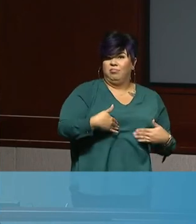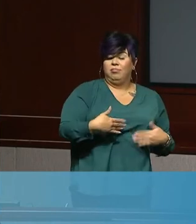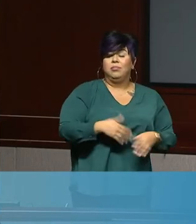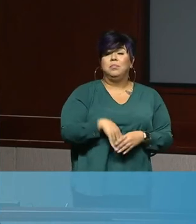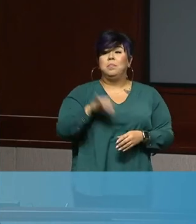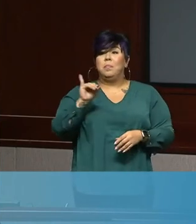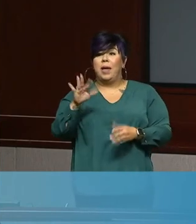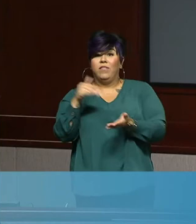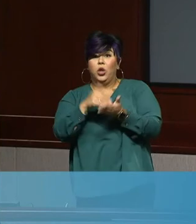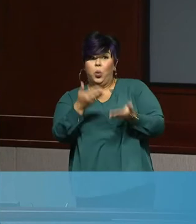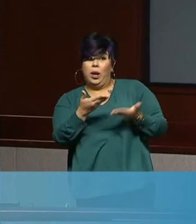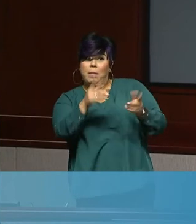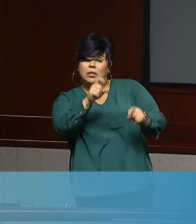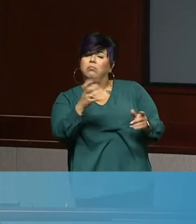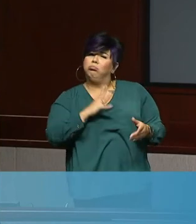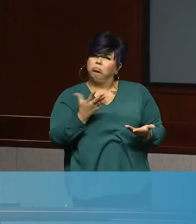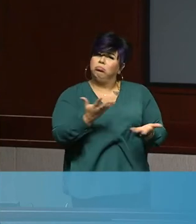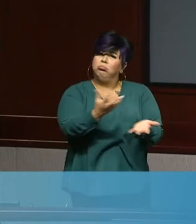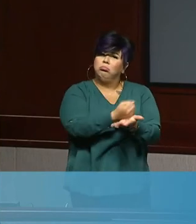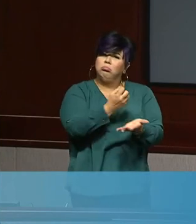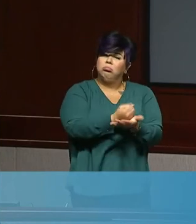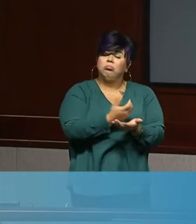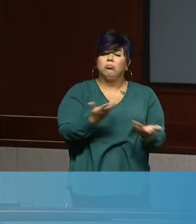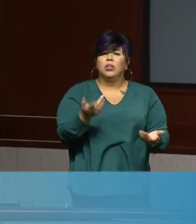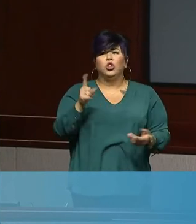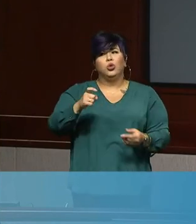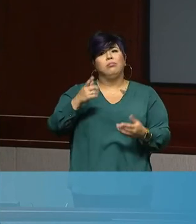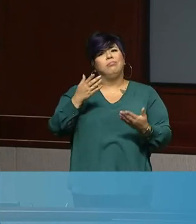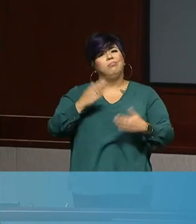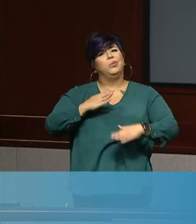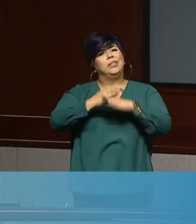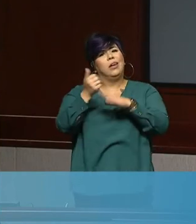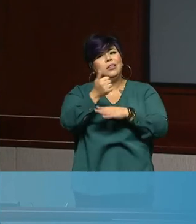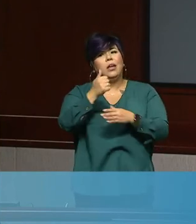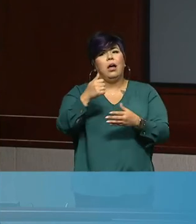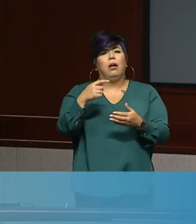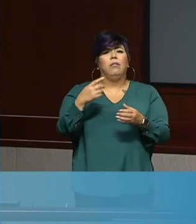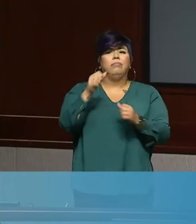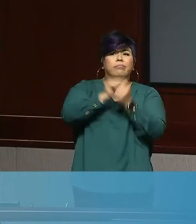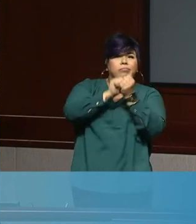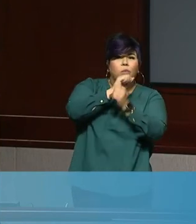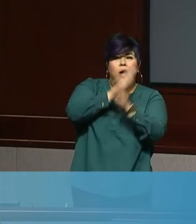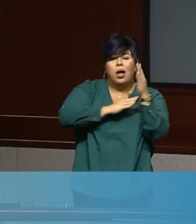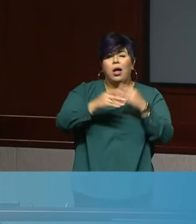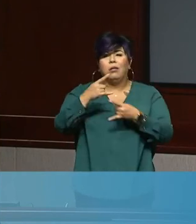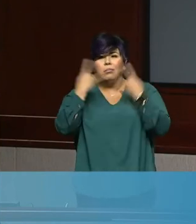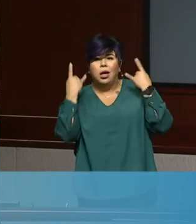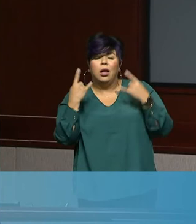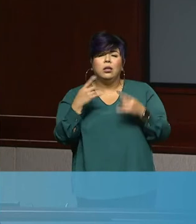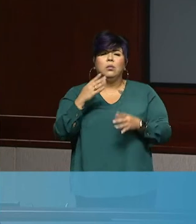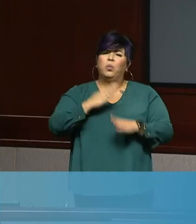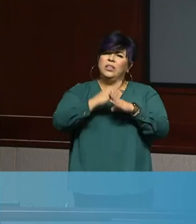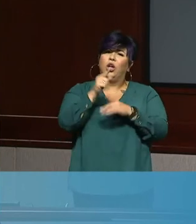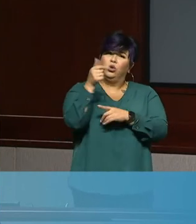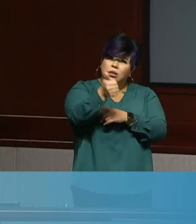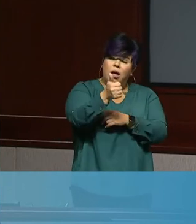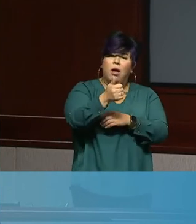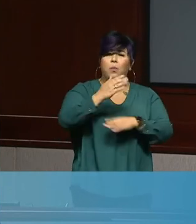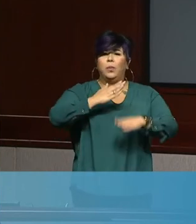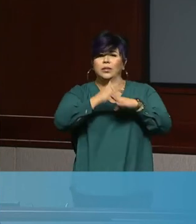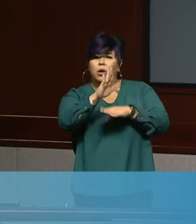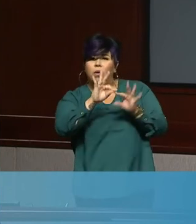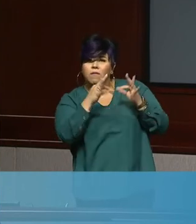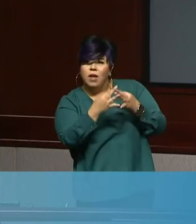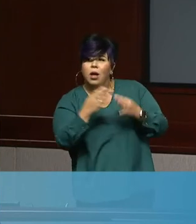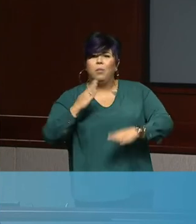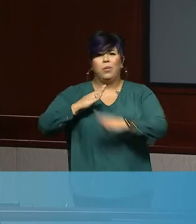recommended for you and take all of the precautions to reduce transmission to people in your household, people in your workplace, people in our, in